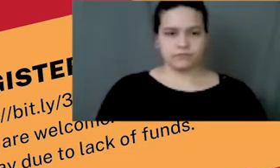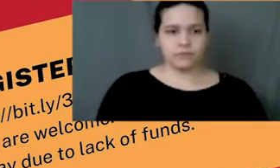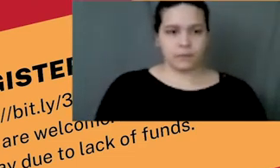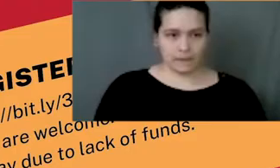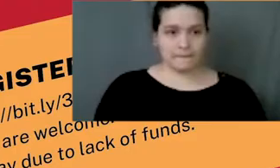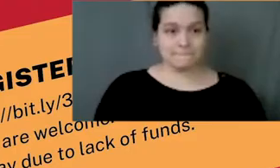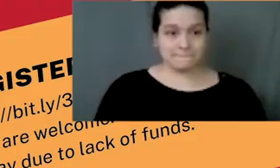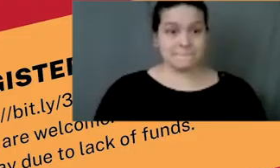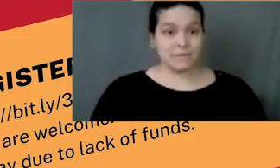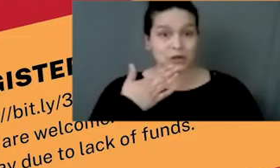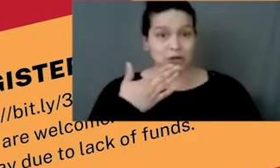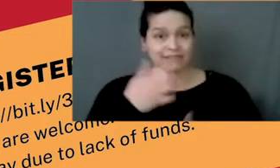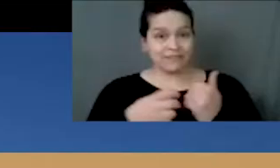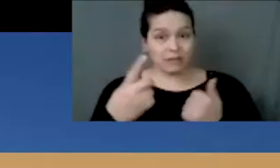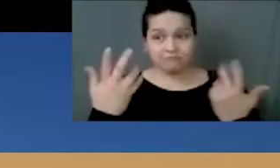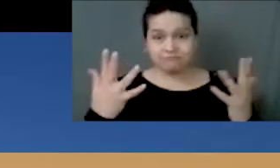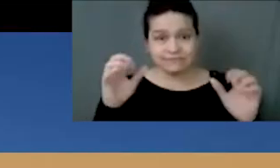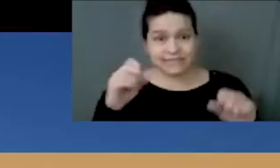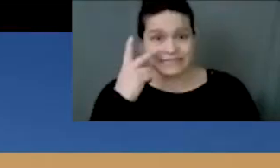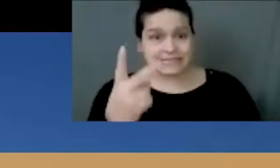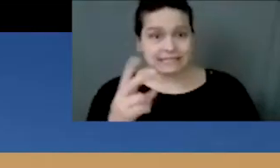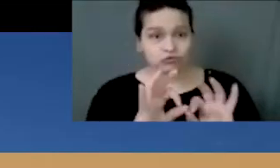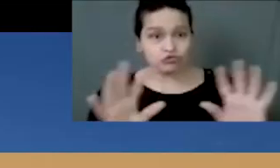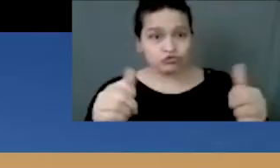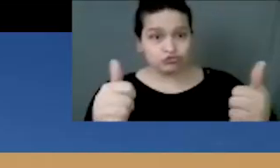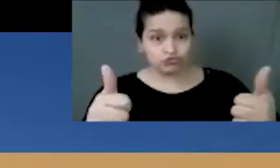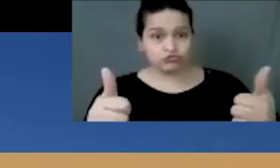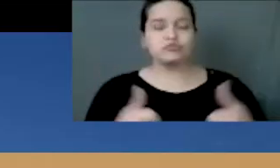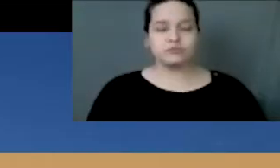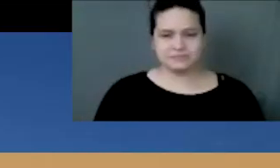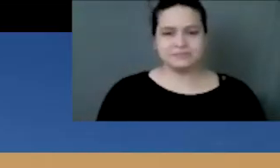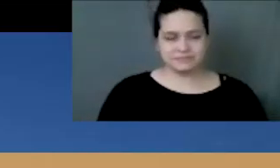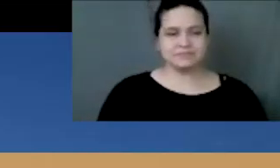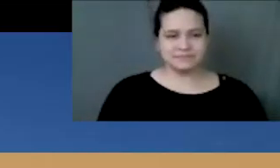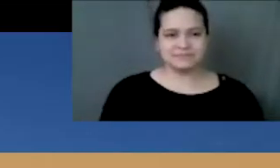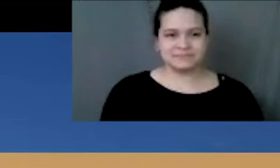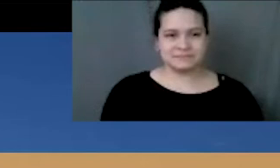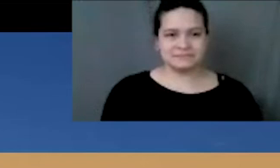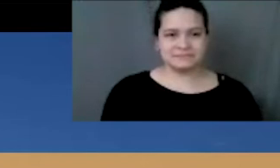Good. Everyone can see. Mm hmm. Okay.